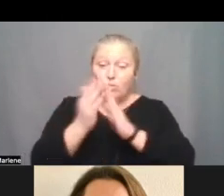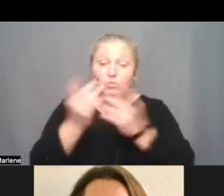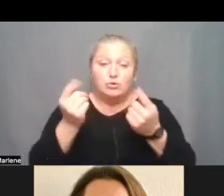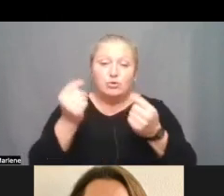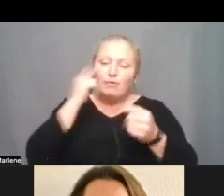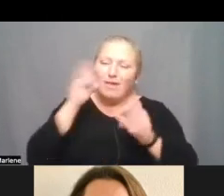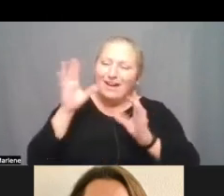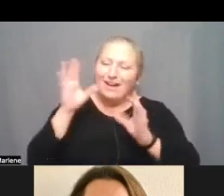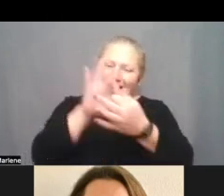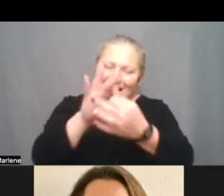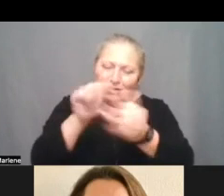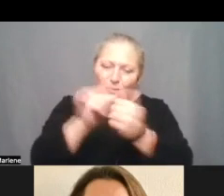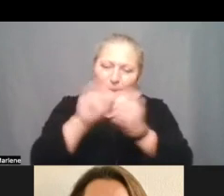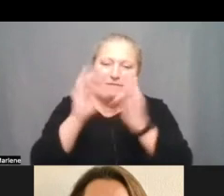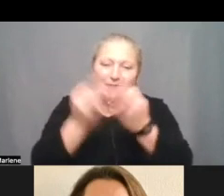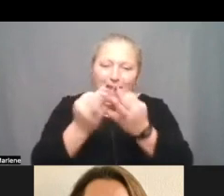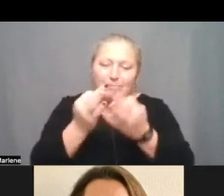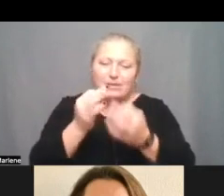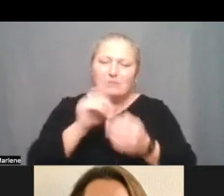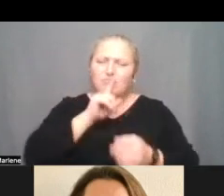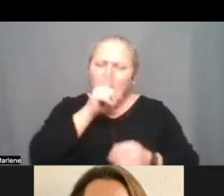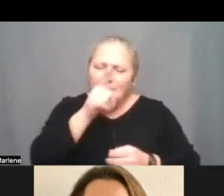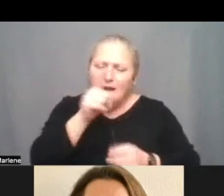genuine and one-on-one way